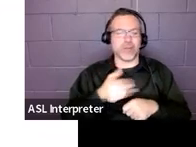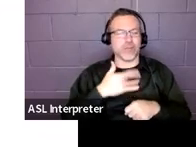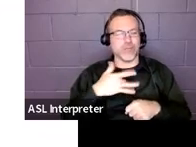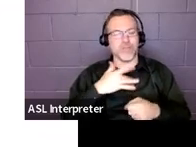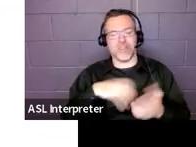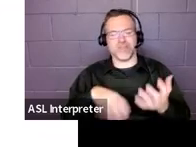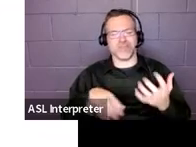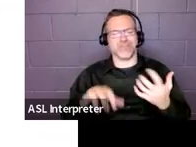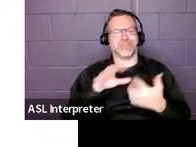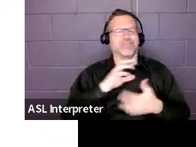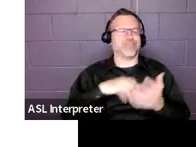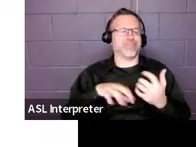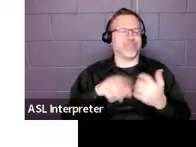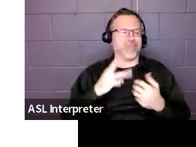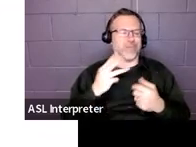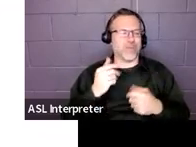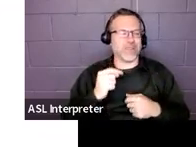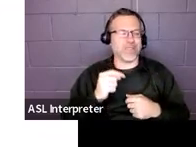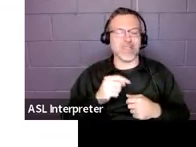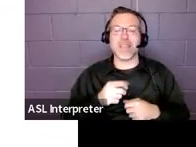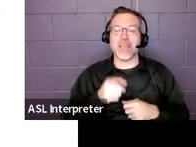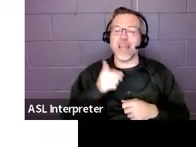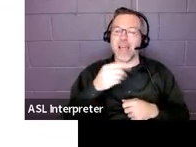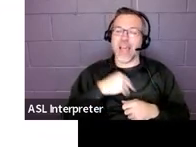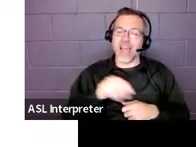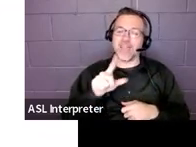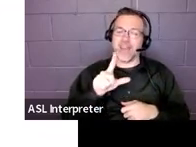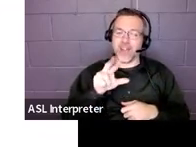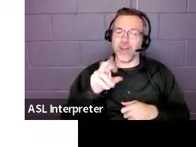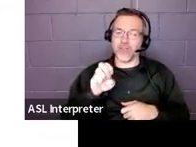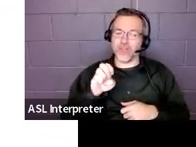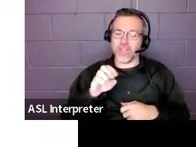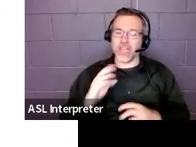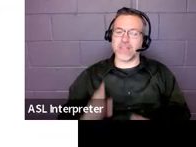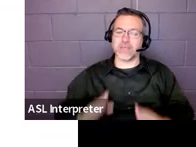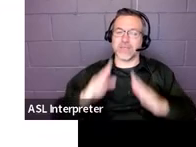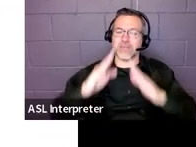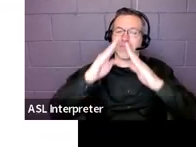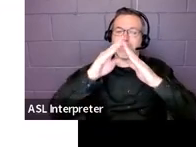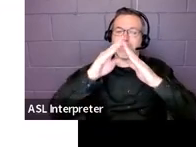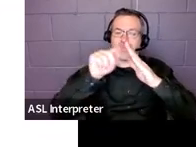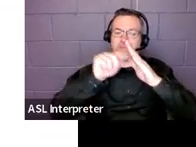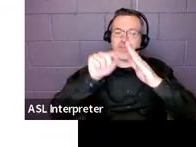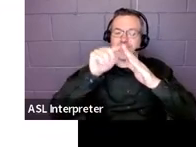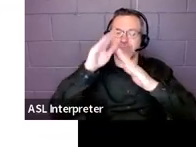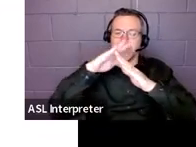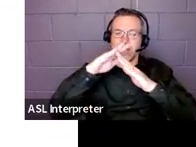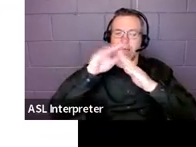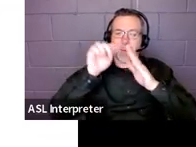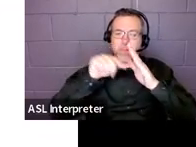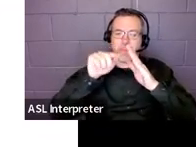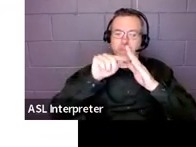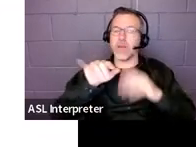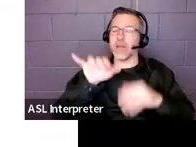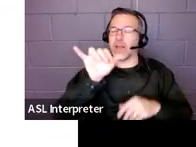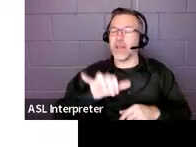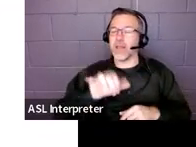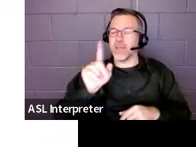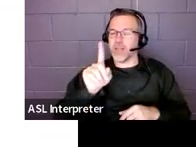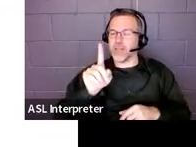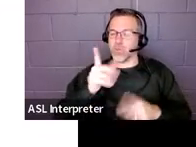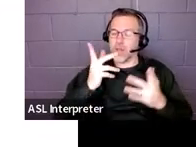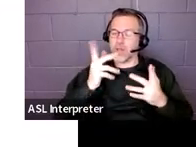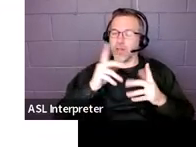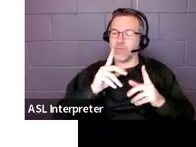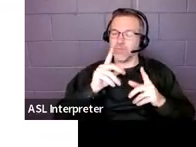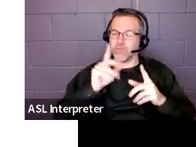particular example has the least restrictive environment at the top. That's the regular education classroom. So that's where you're going. That's where